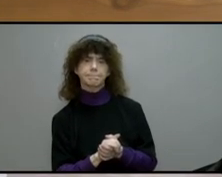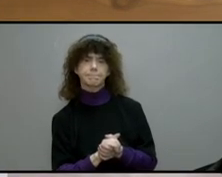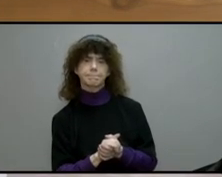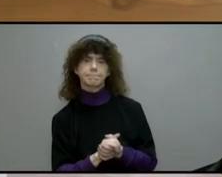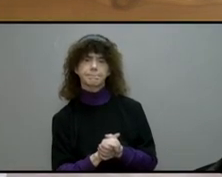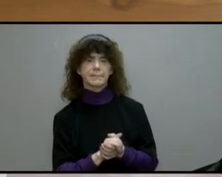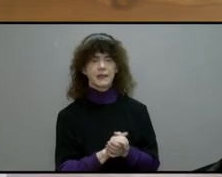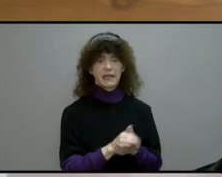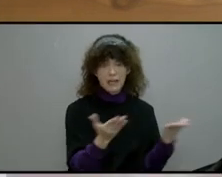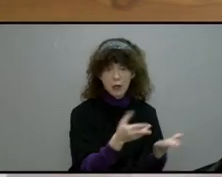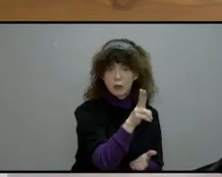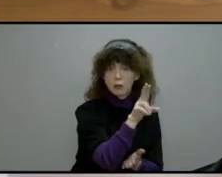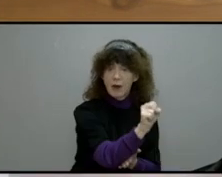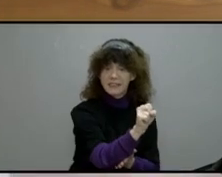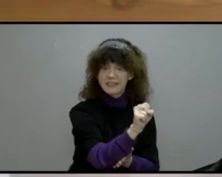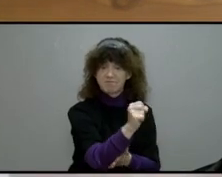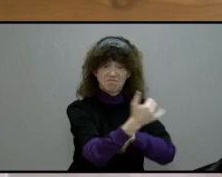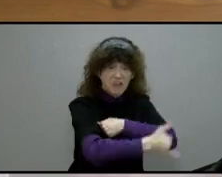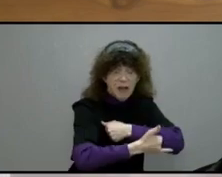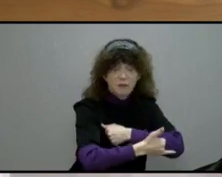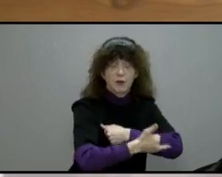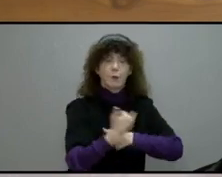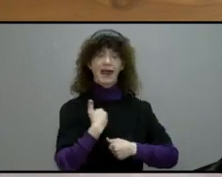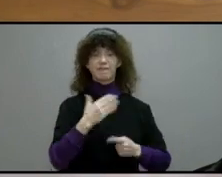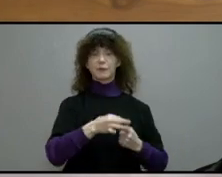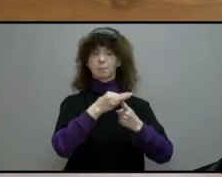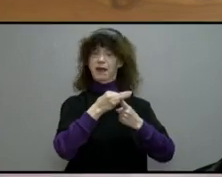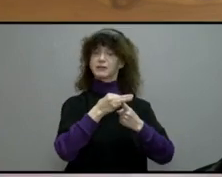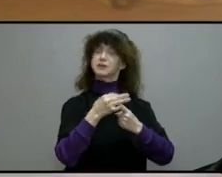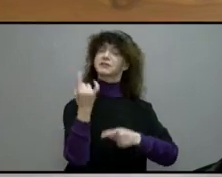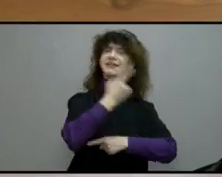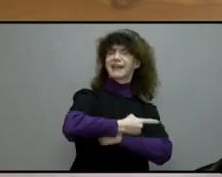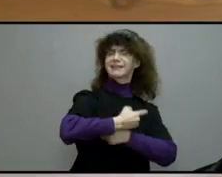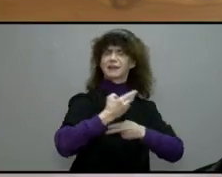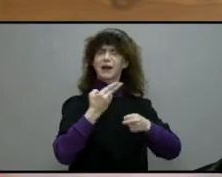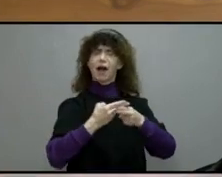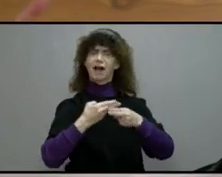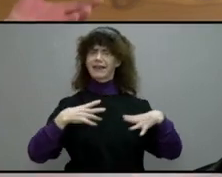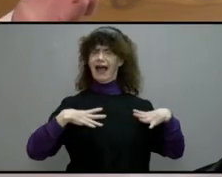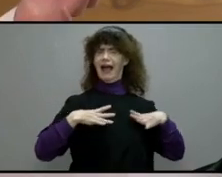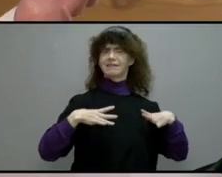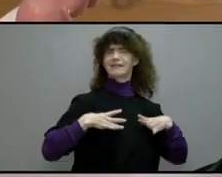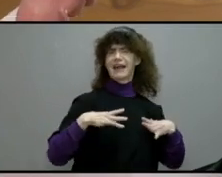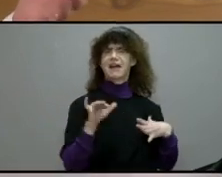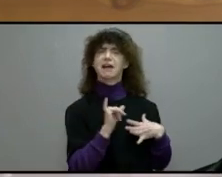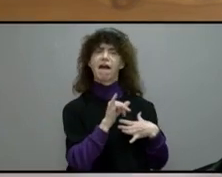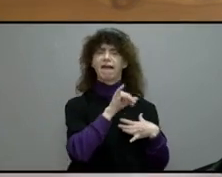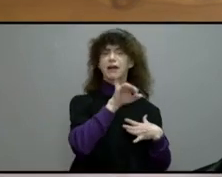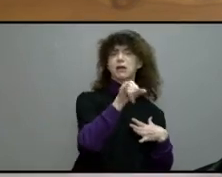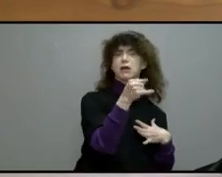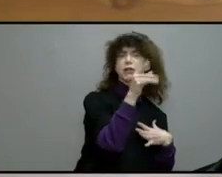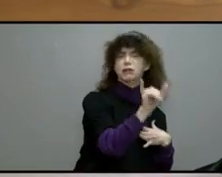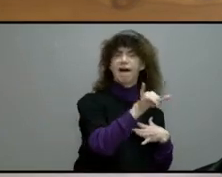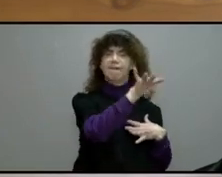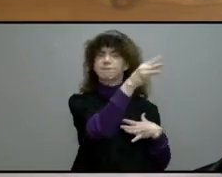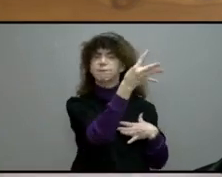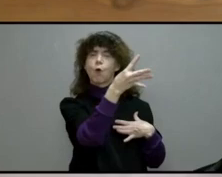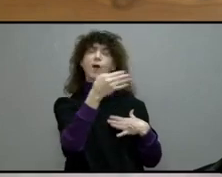In the United States, we have certain days of the year marked as holidays, such as Fourth of July, Thanksgiving,